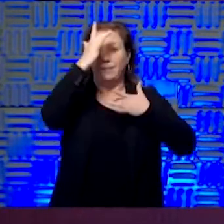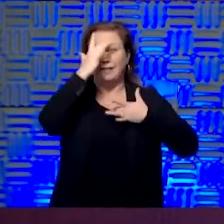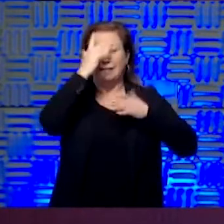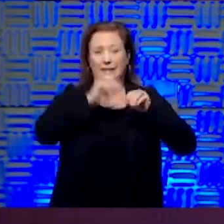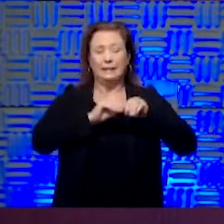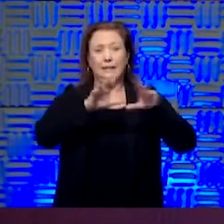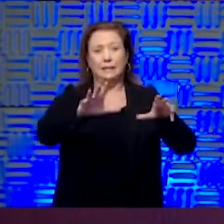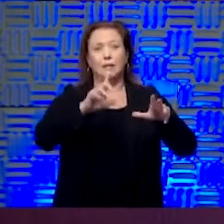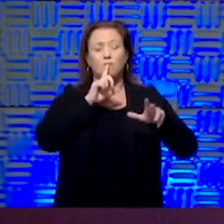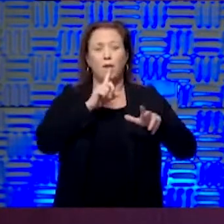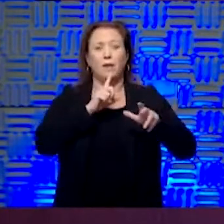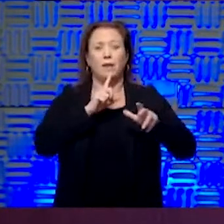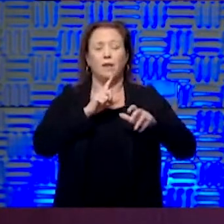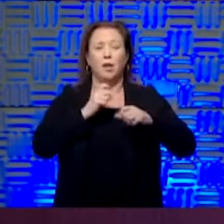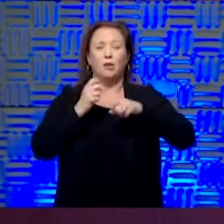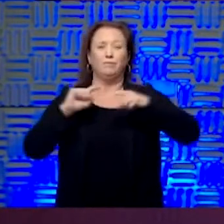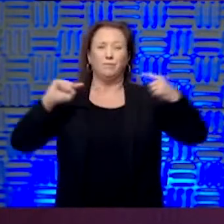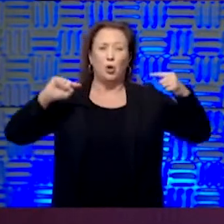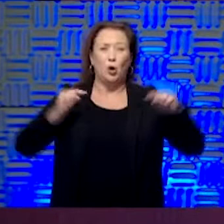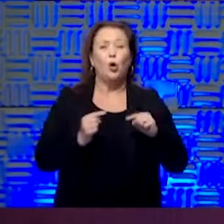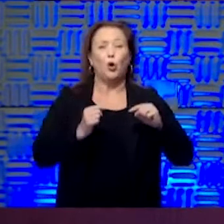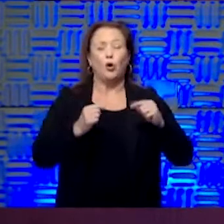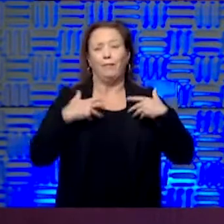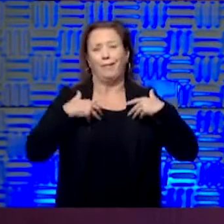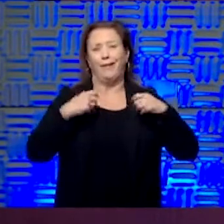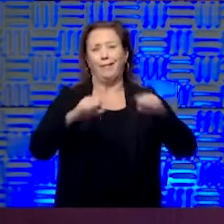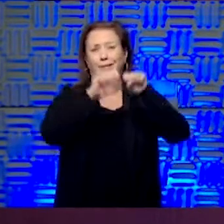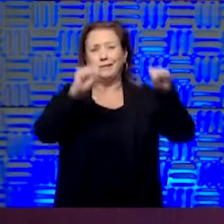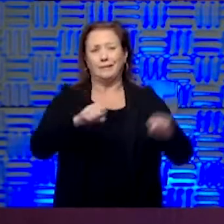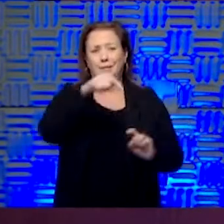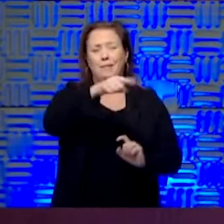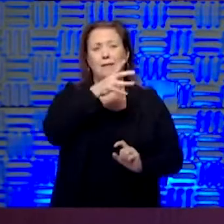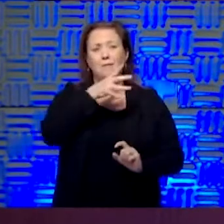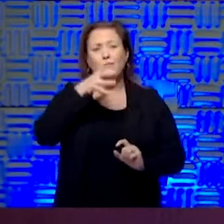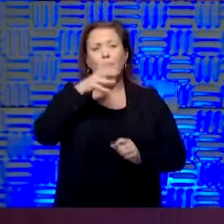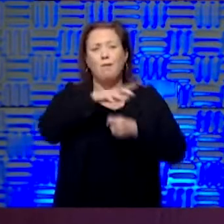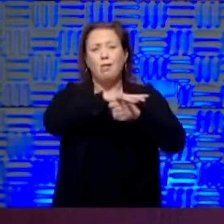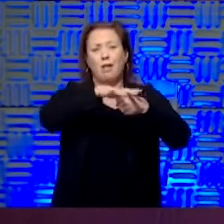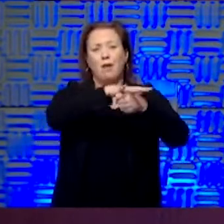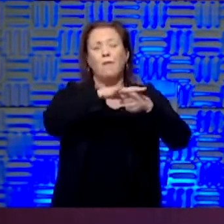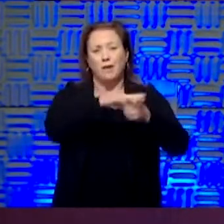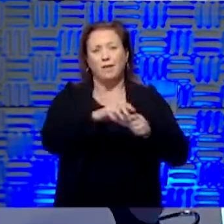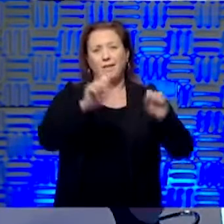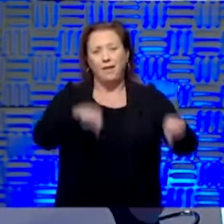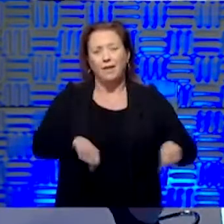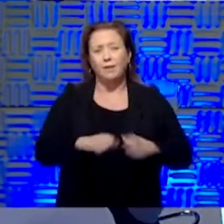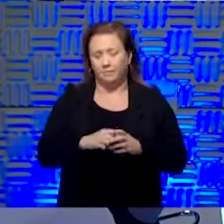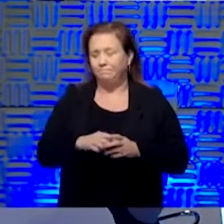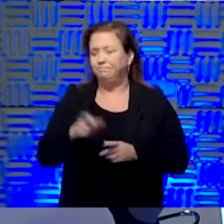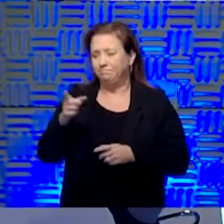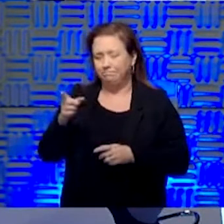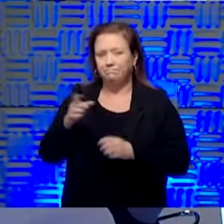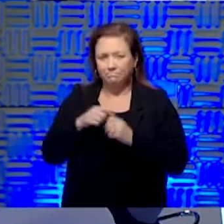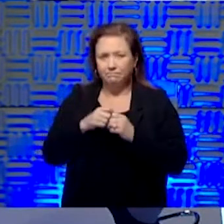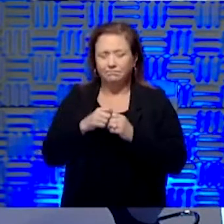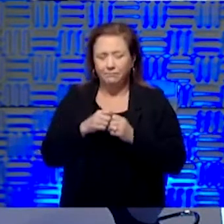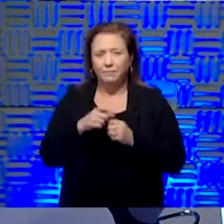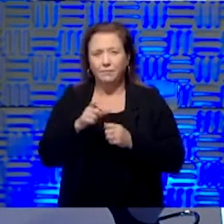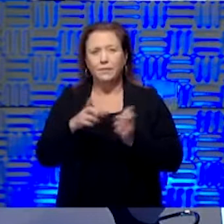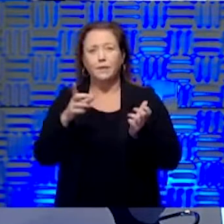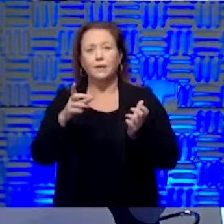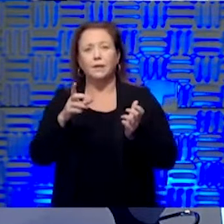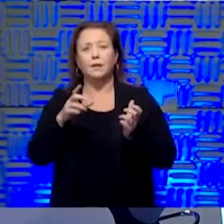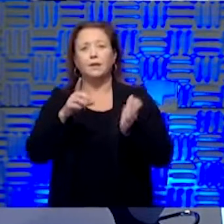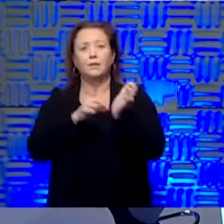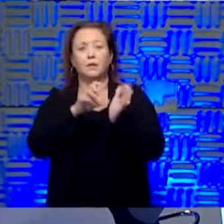could put a real strain on the rural health infrastructure that might be in that community. Yeah, that's kind of a – that's especially a concern when it does